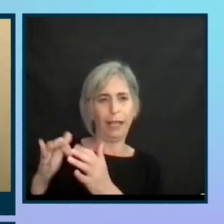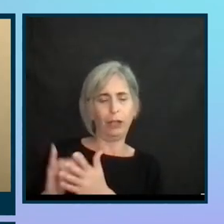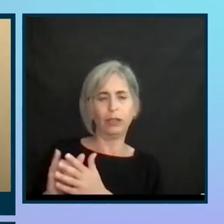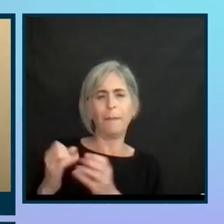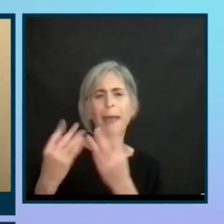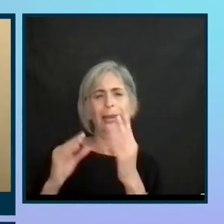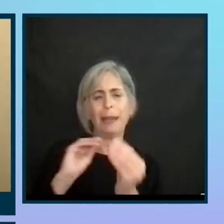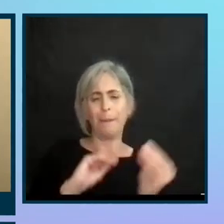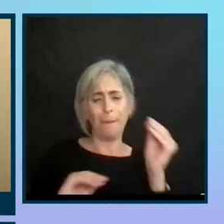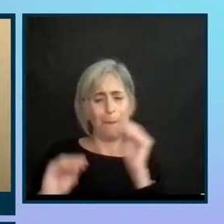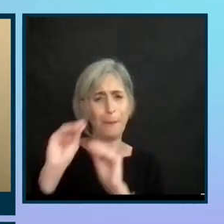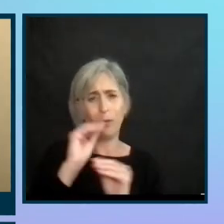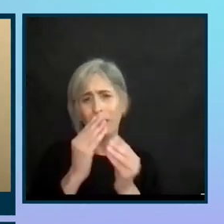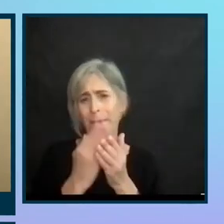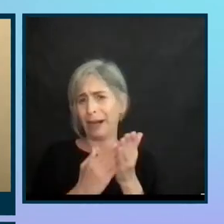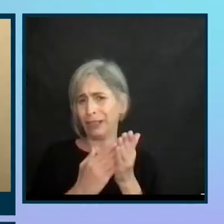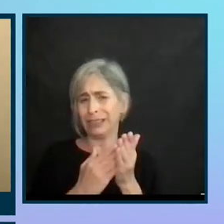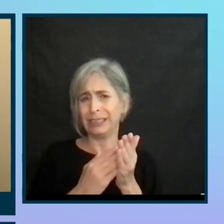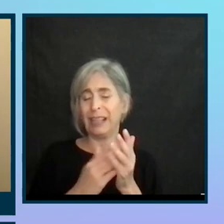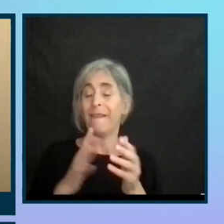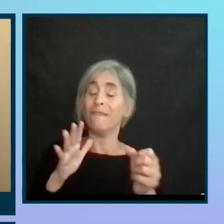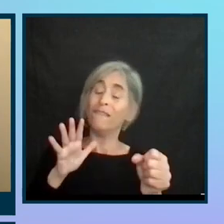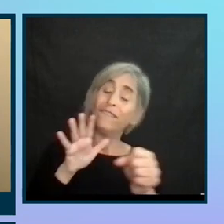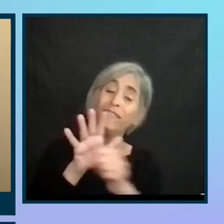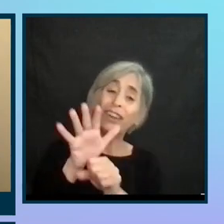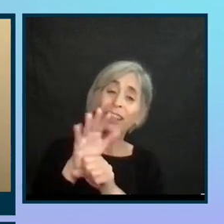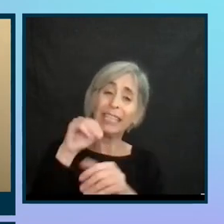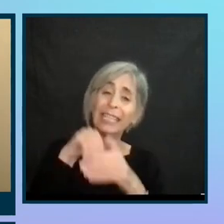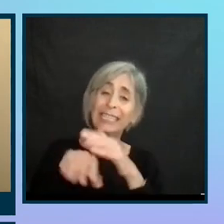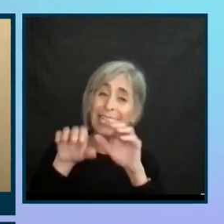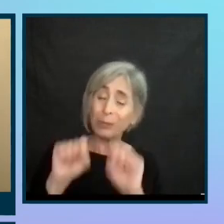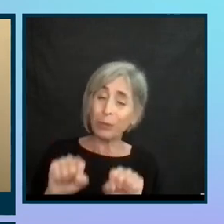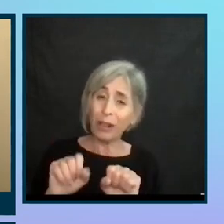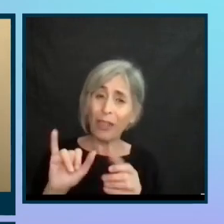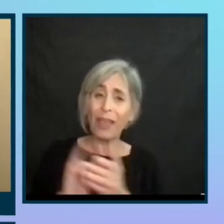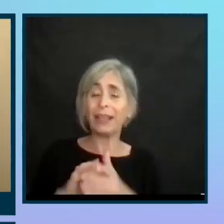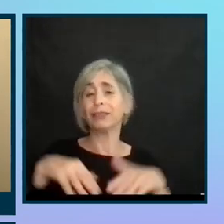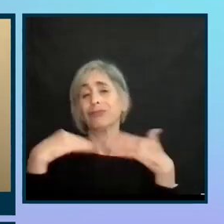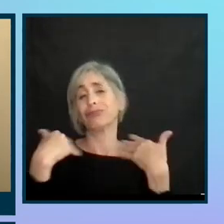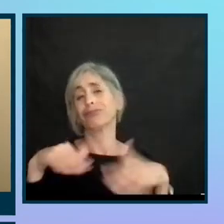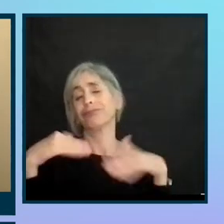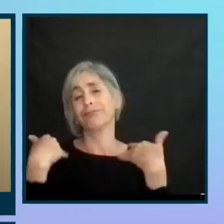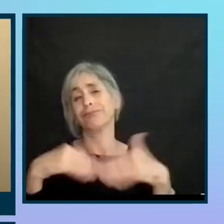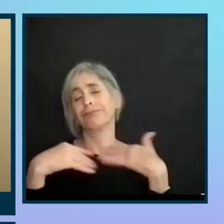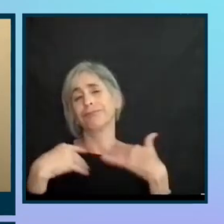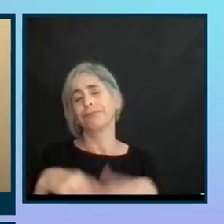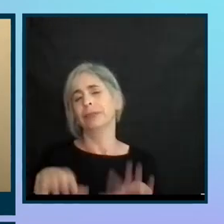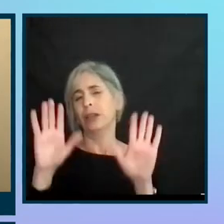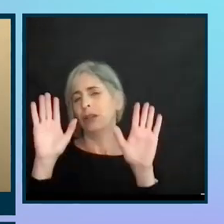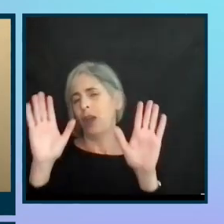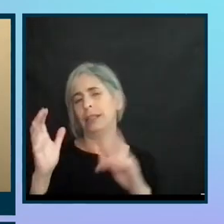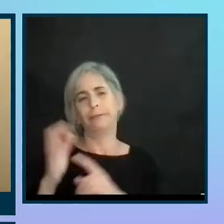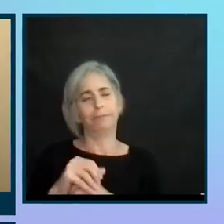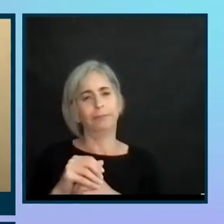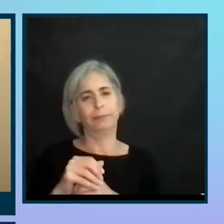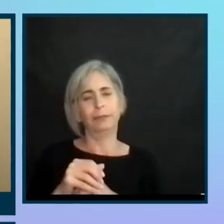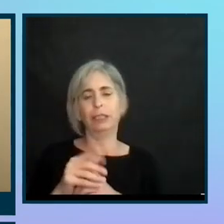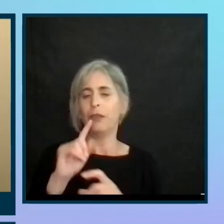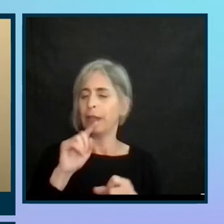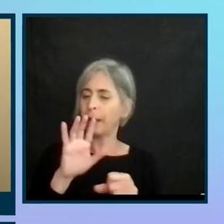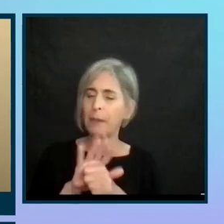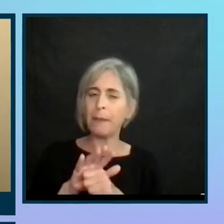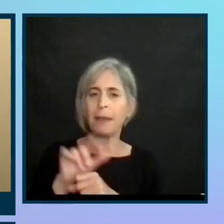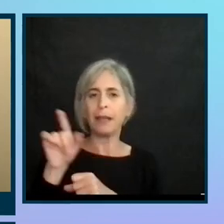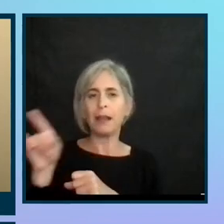parts. And the fact that it's fully accessible is truly amazing. And it just shows the commitment of the team at Yahoo